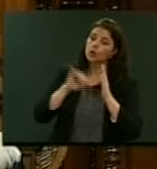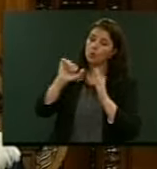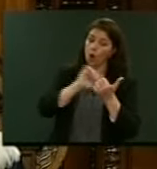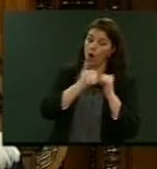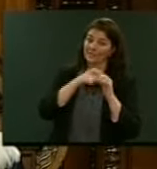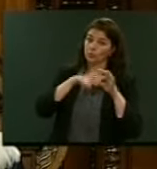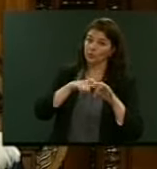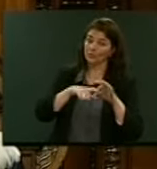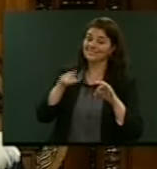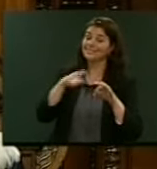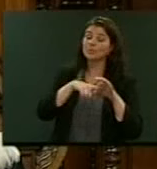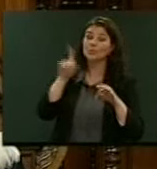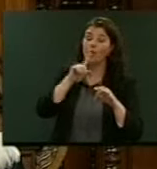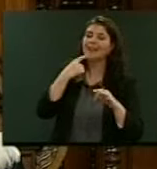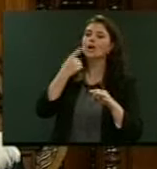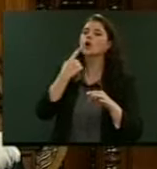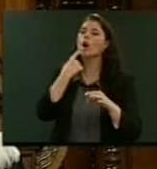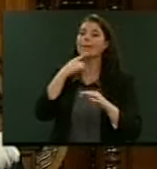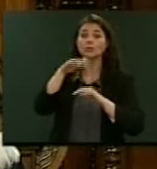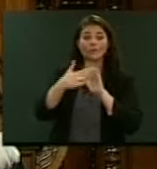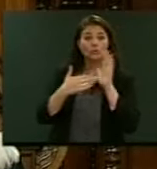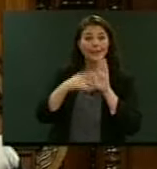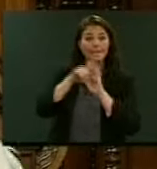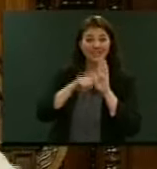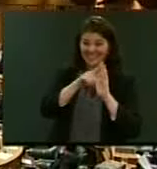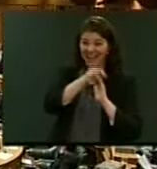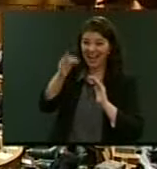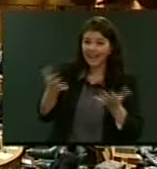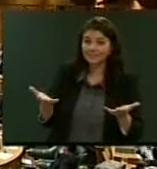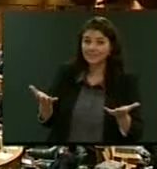question. It asked for comment on New Zealand First's policy.